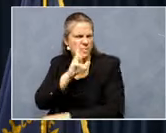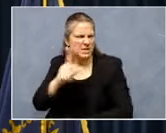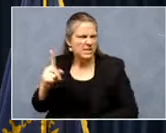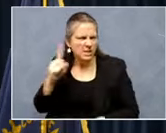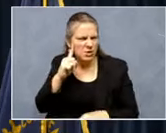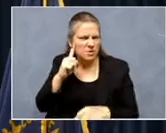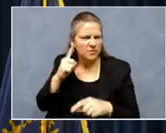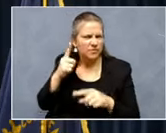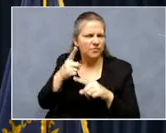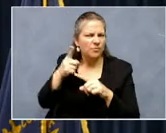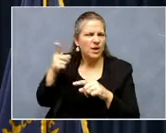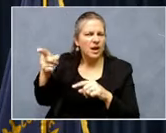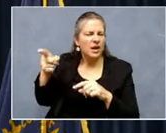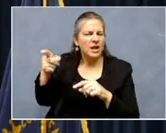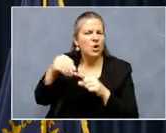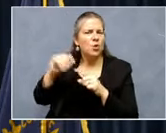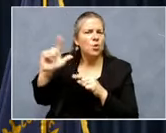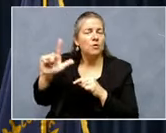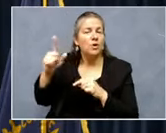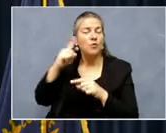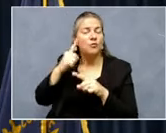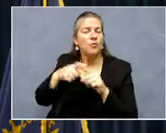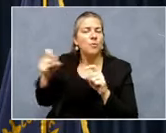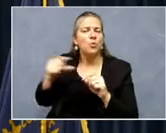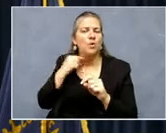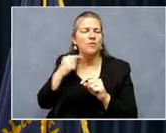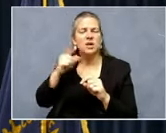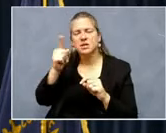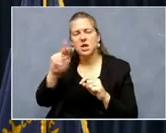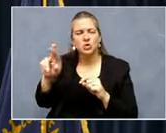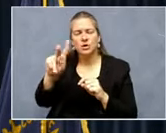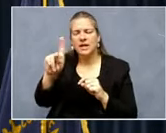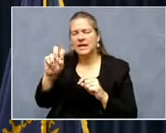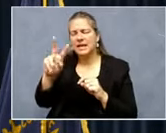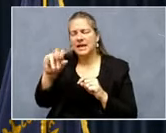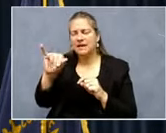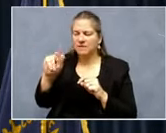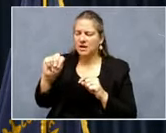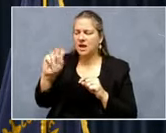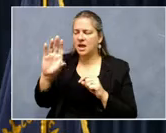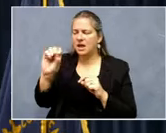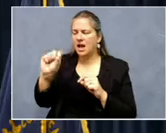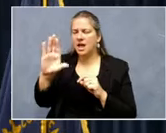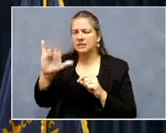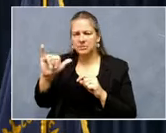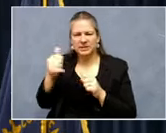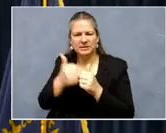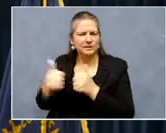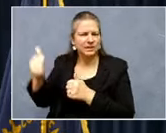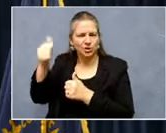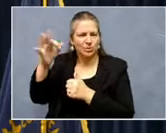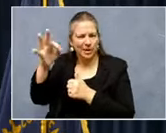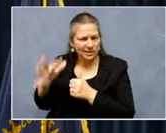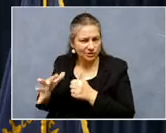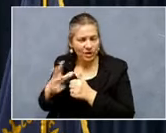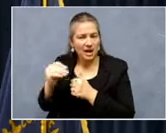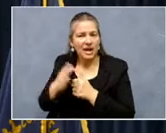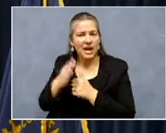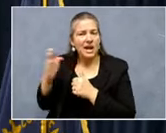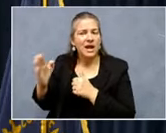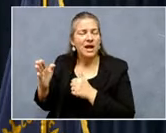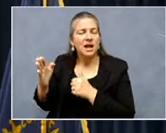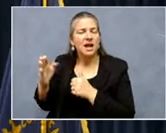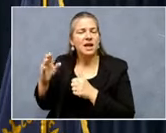today. We'll hear from my friend, Reverend Dr. Kevin Cosby, senior pastor at the church and Erica Geddes, the doctor, of internal